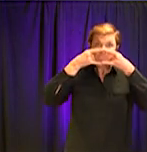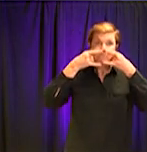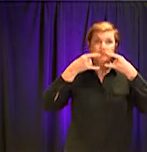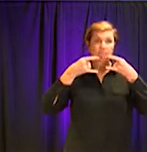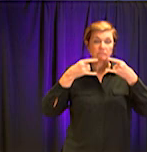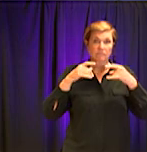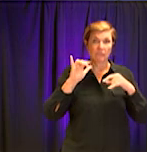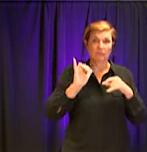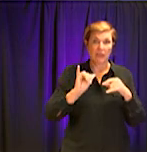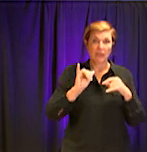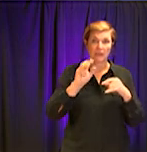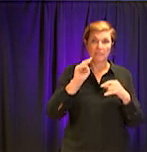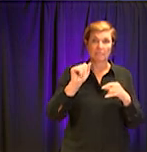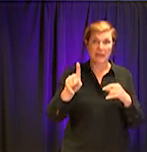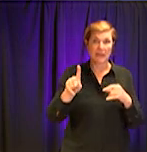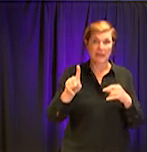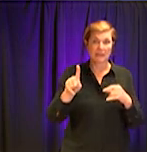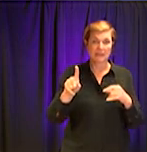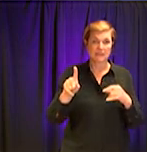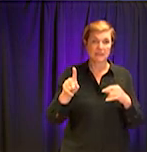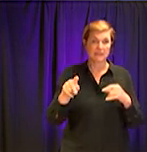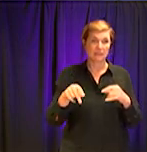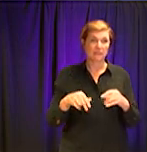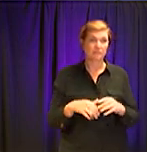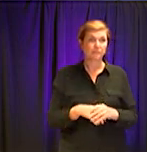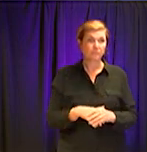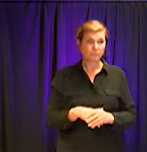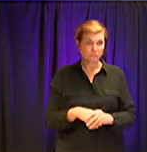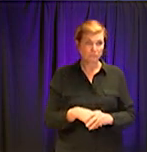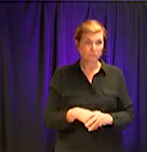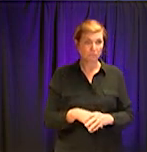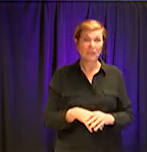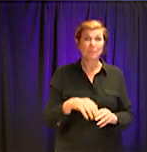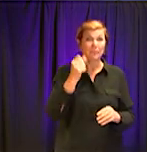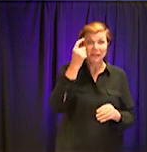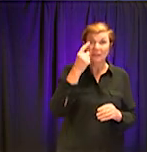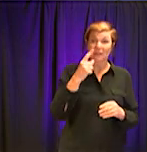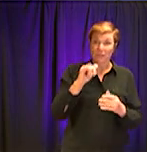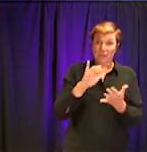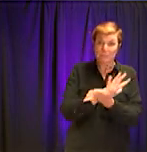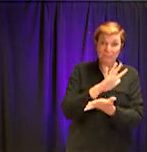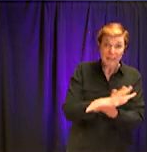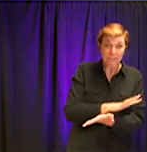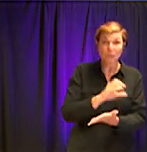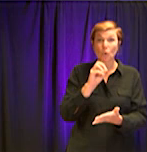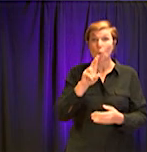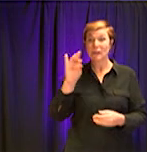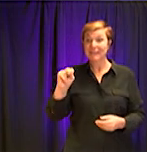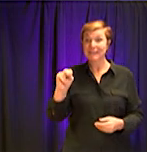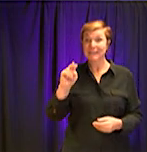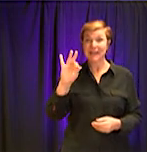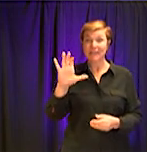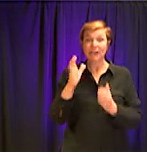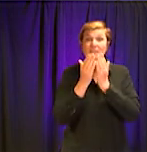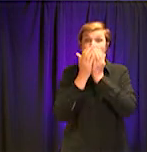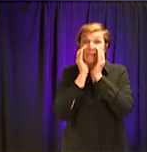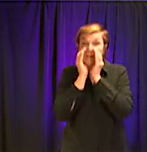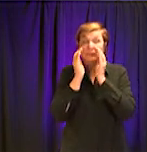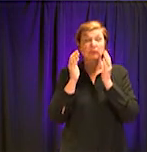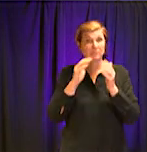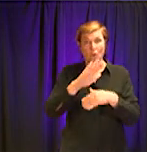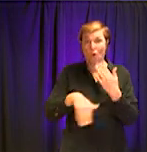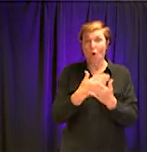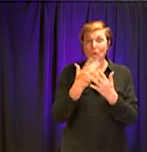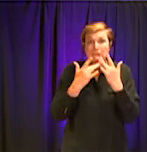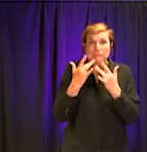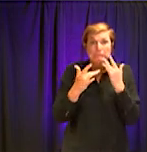a surgical mask. Very difficult question. They are also in short supply. And I think anybody that's, you know, listening or in this room knows that